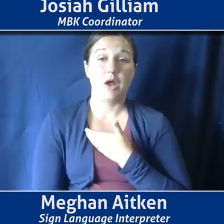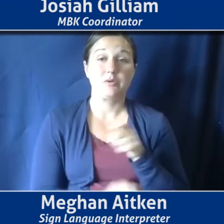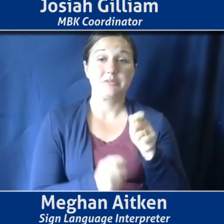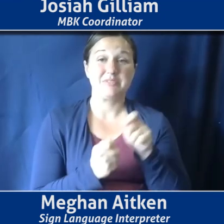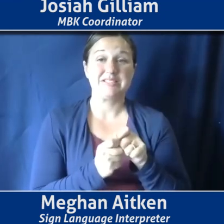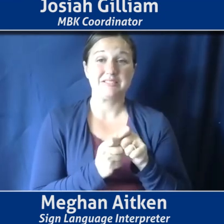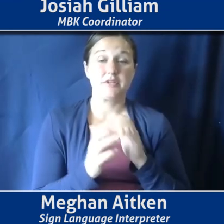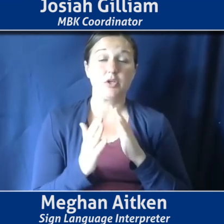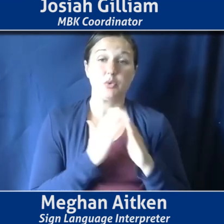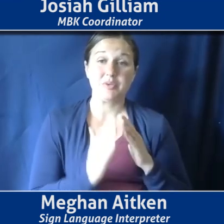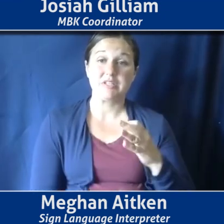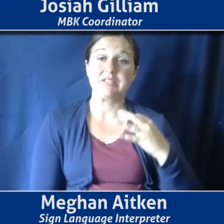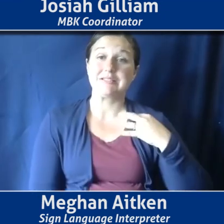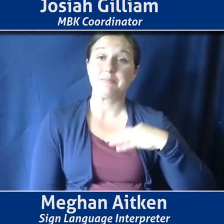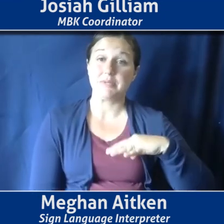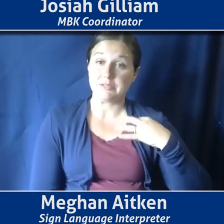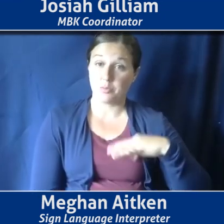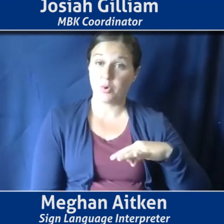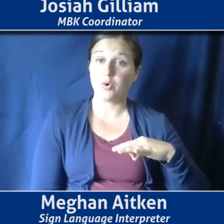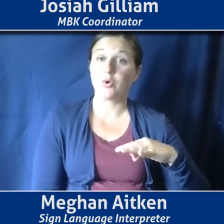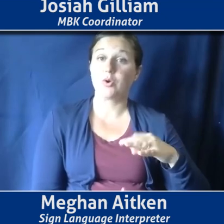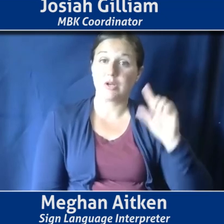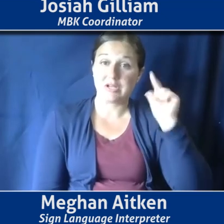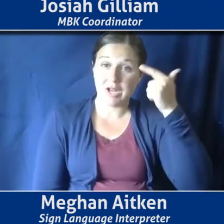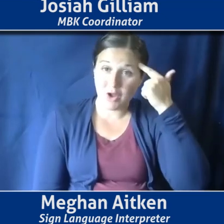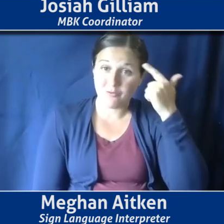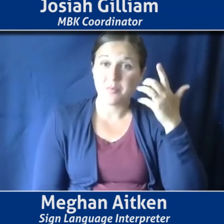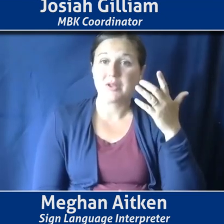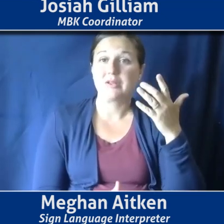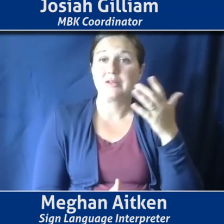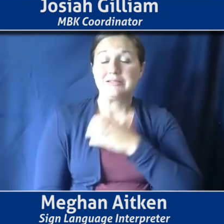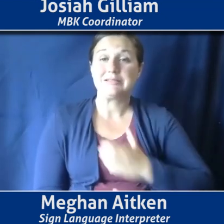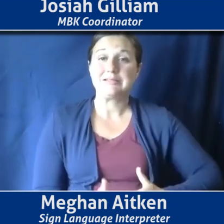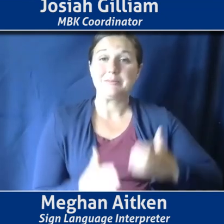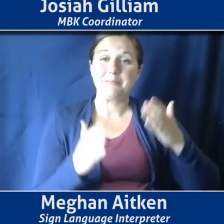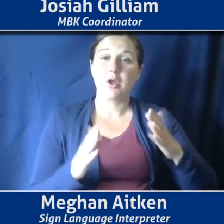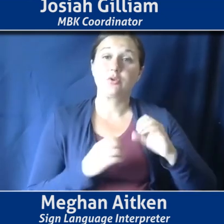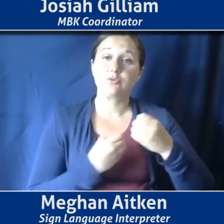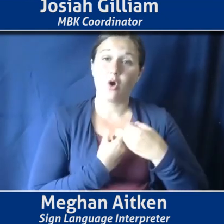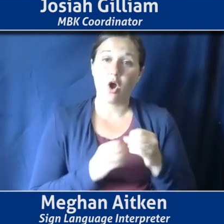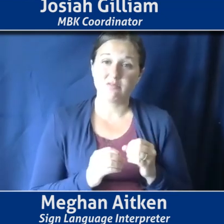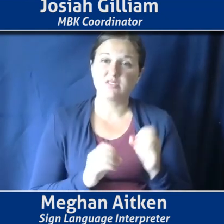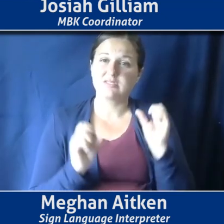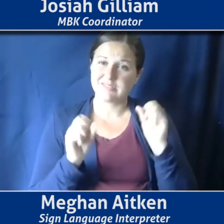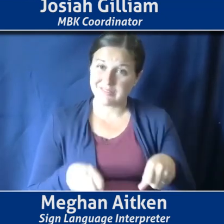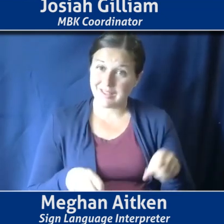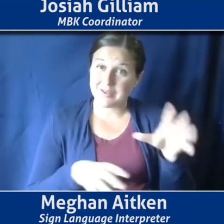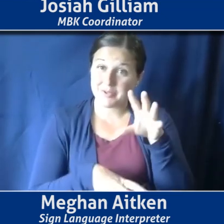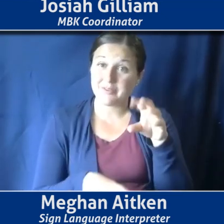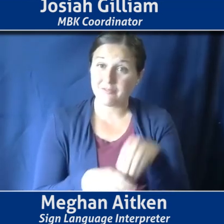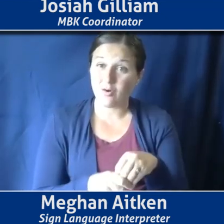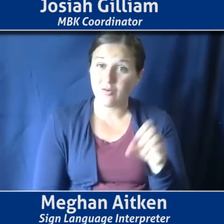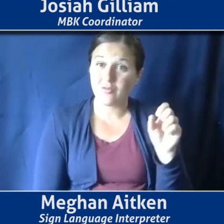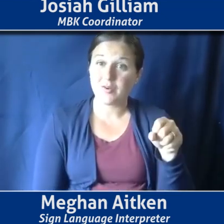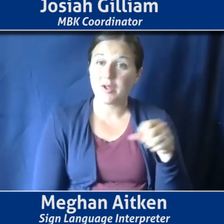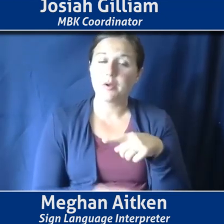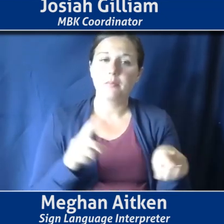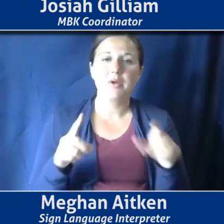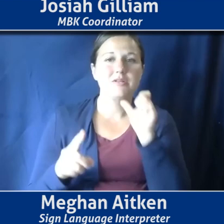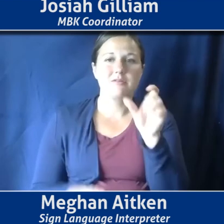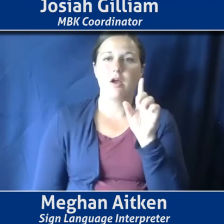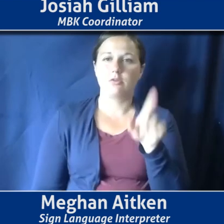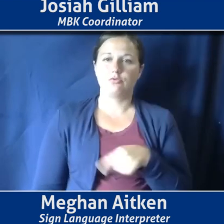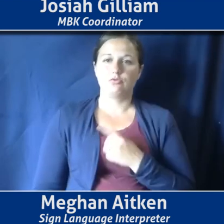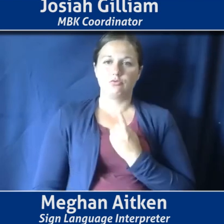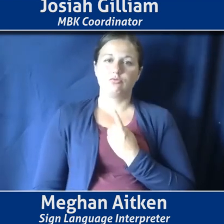government, city of Pittsburgh, you know, government, and even the mayor's office can be a part of this, but we're not having these conversations in a silo. And I